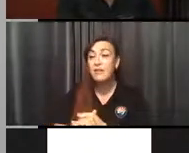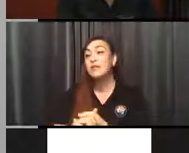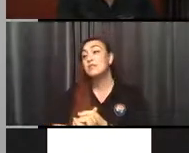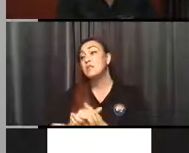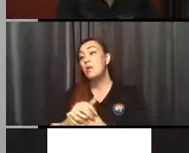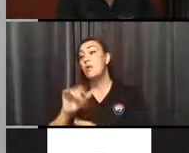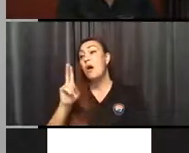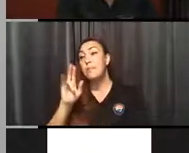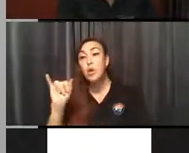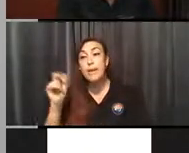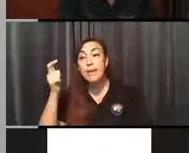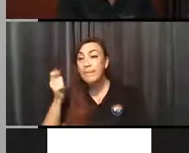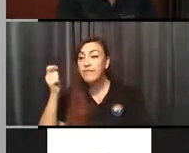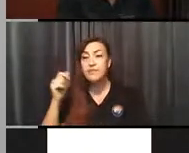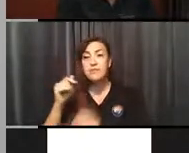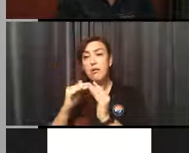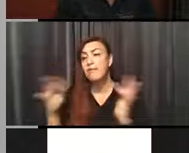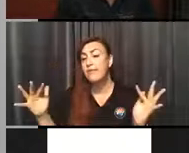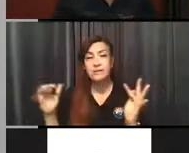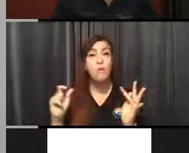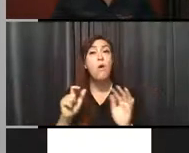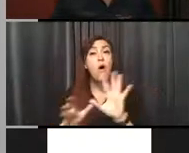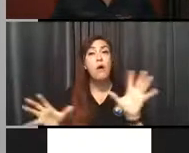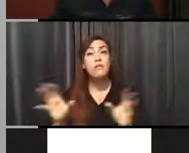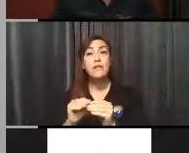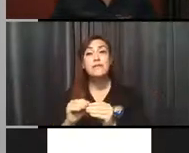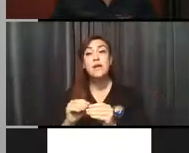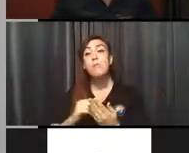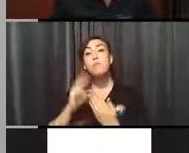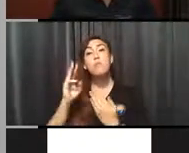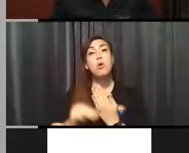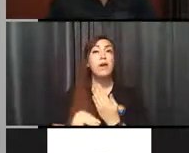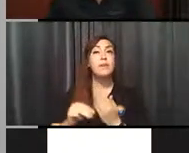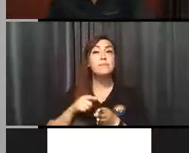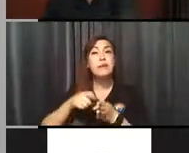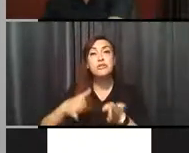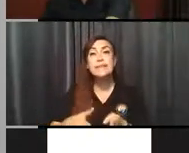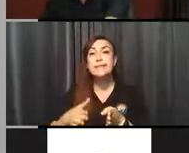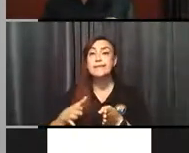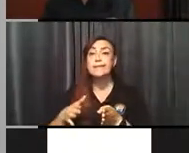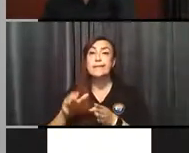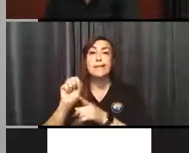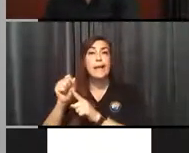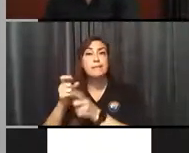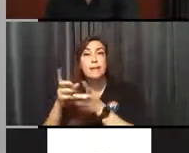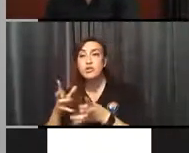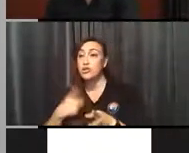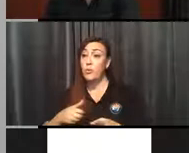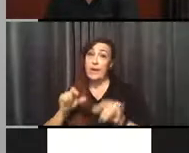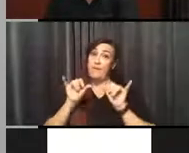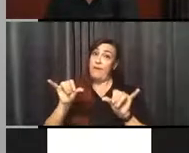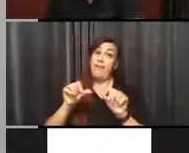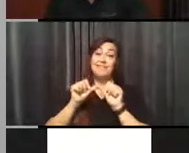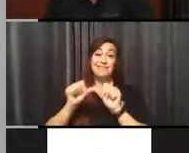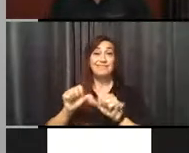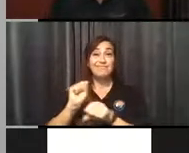here the whole time. All of us programs, specialists, case managers, we've been here the whole time helping clients. We still help clients one